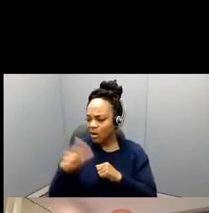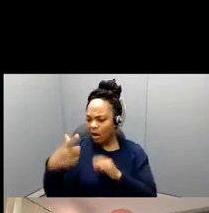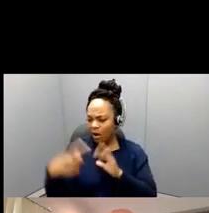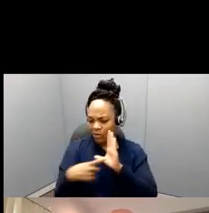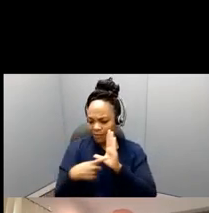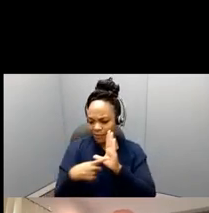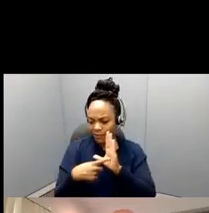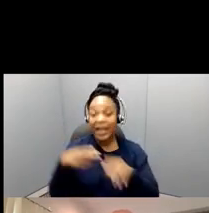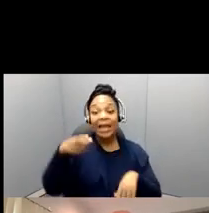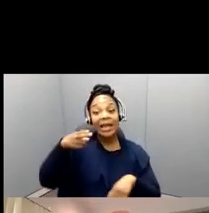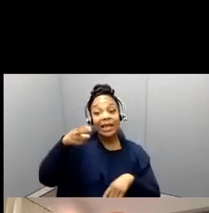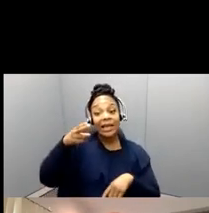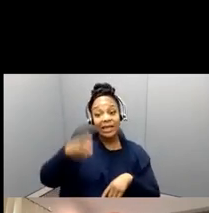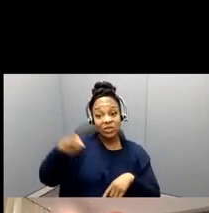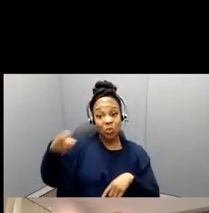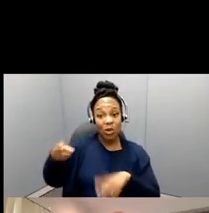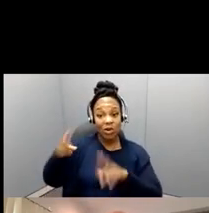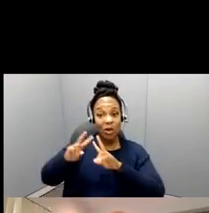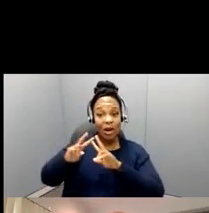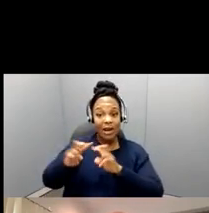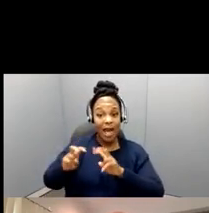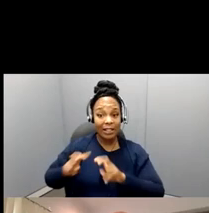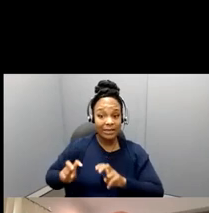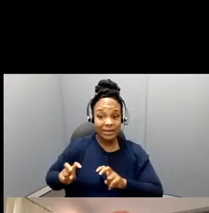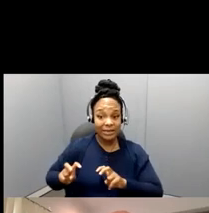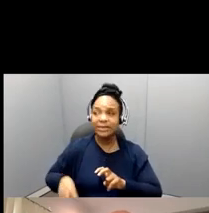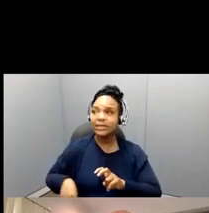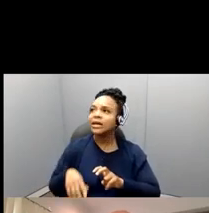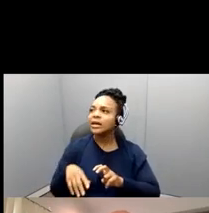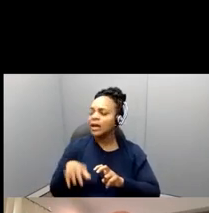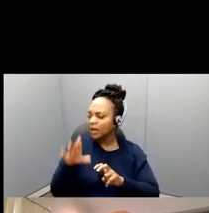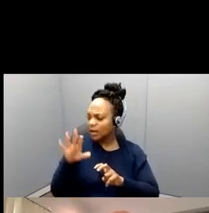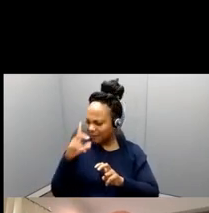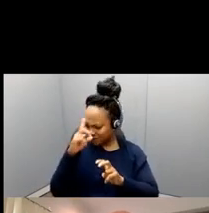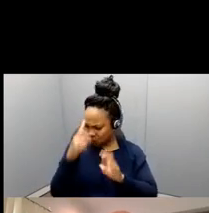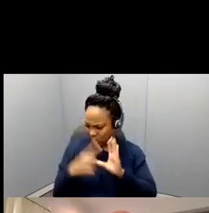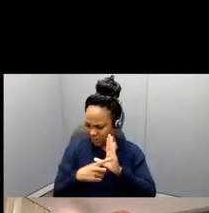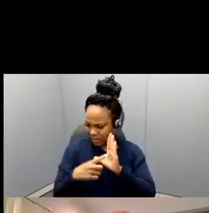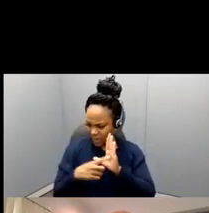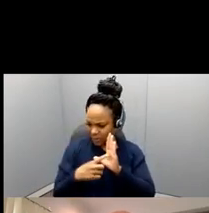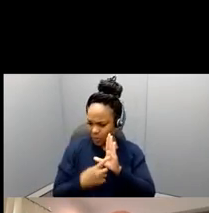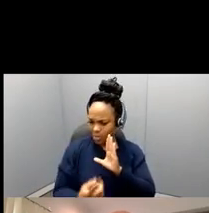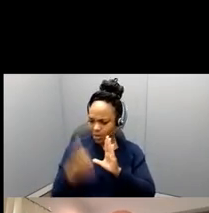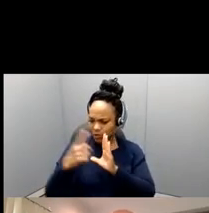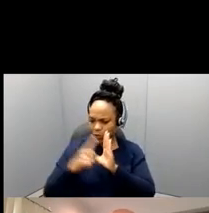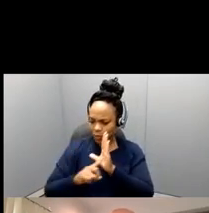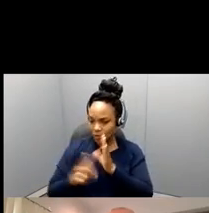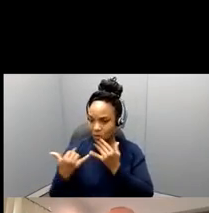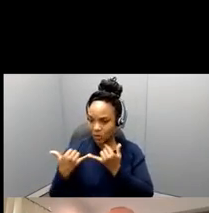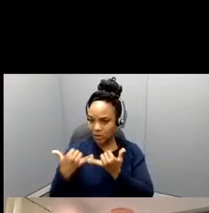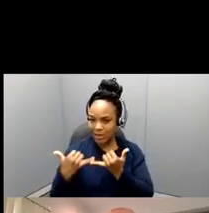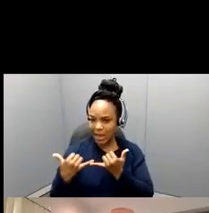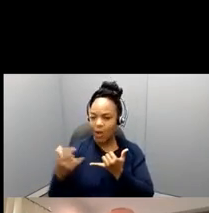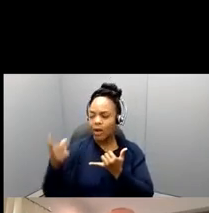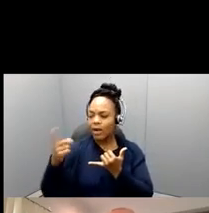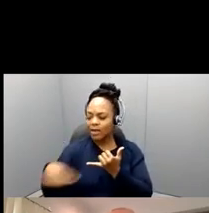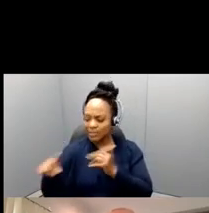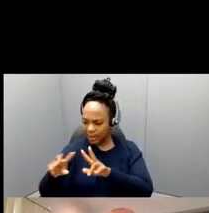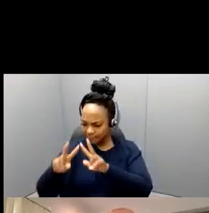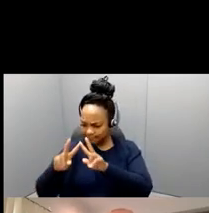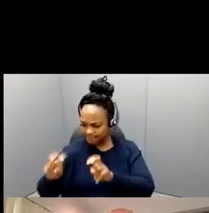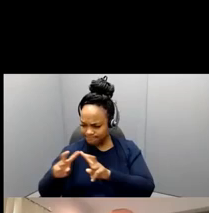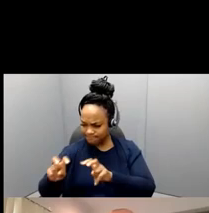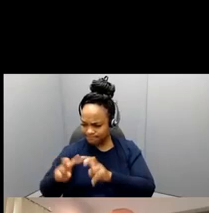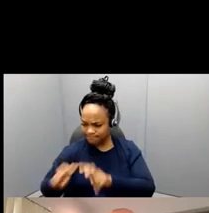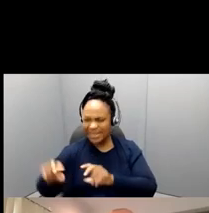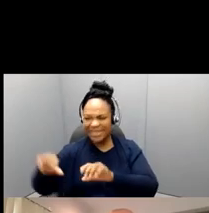addressed, say, for example, there's a study now that I, that is around looking at, uh, a science society that was in